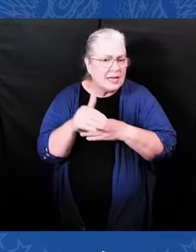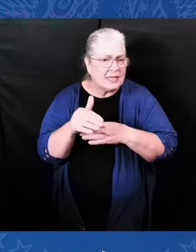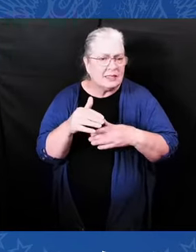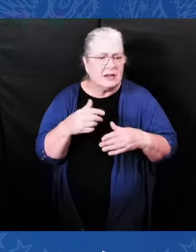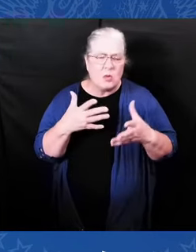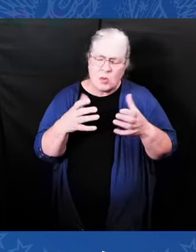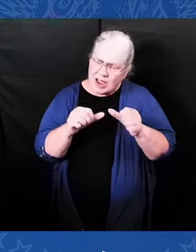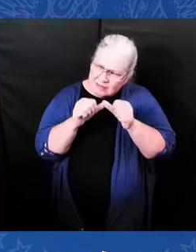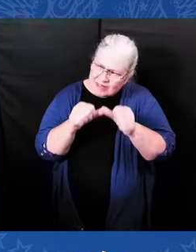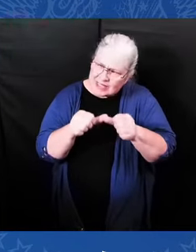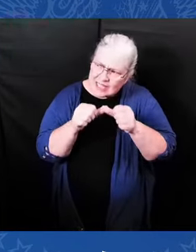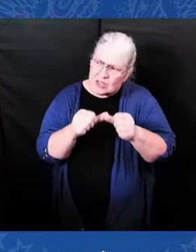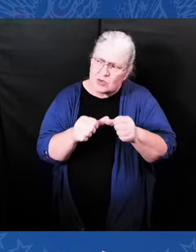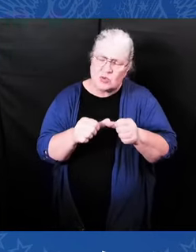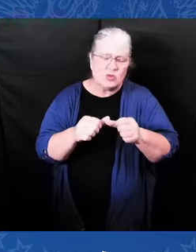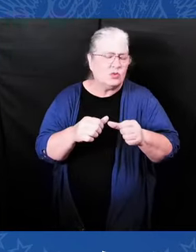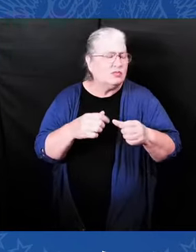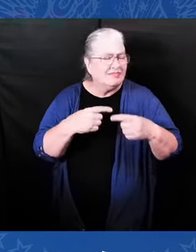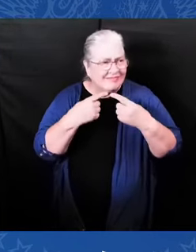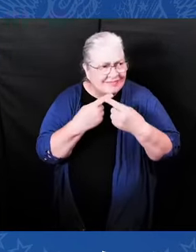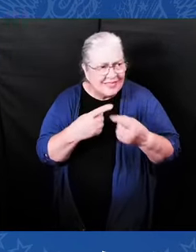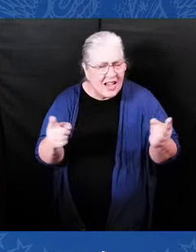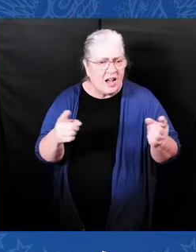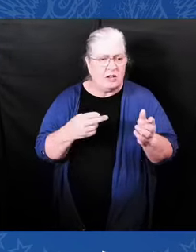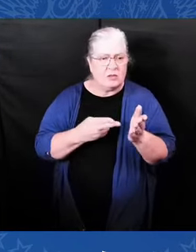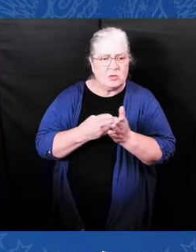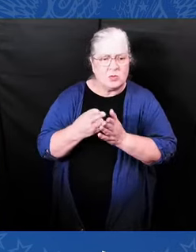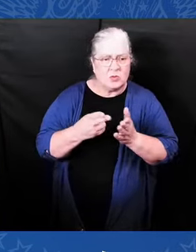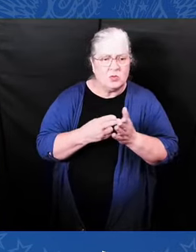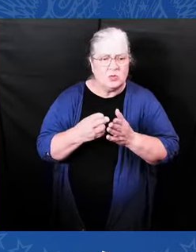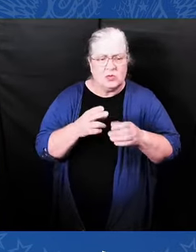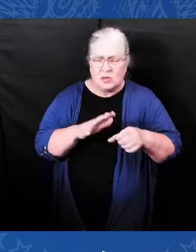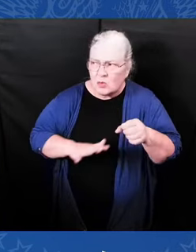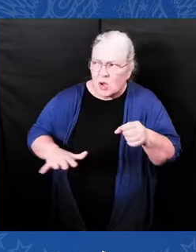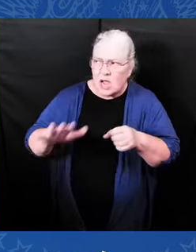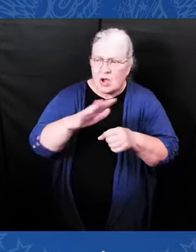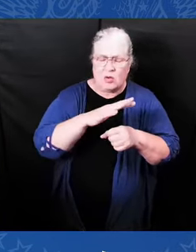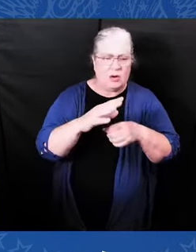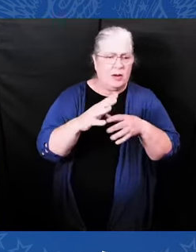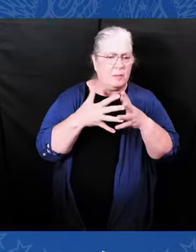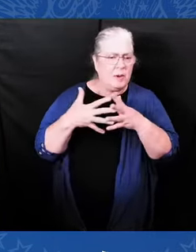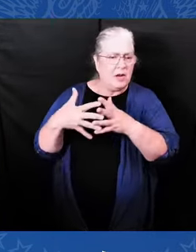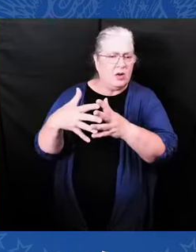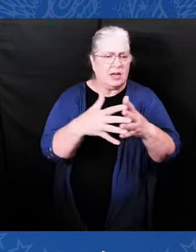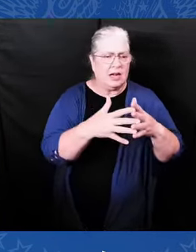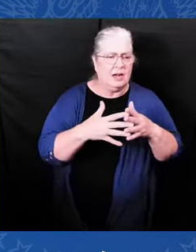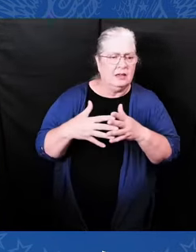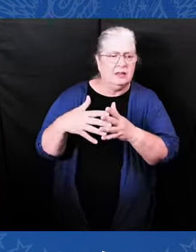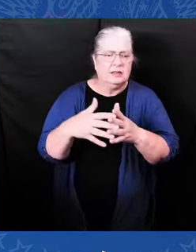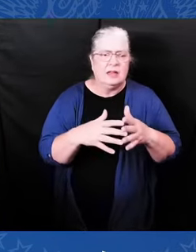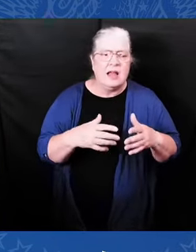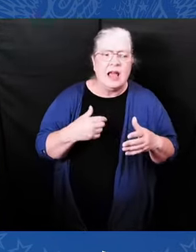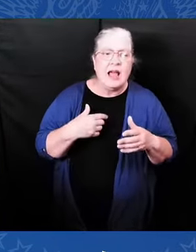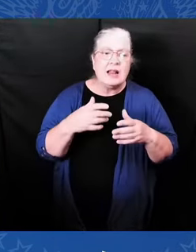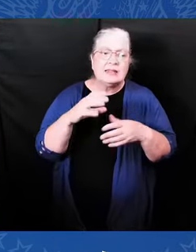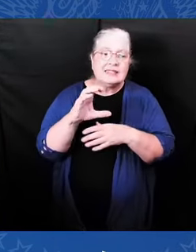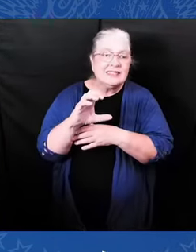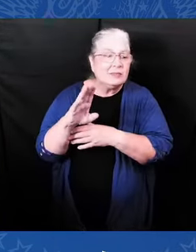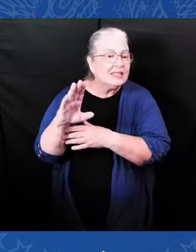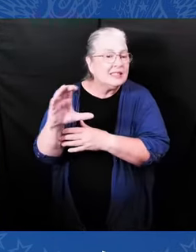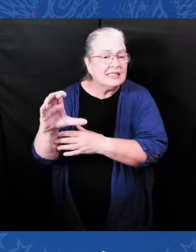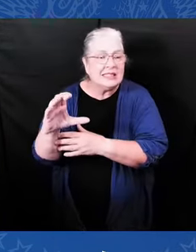freedoms that the CBC has achieved. The freedom to vote, to teach